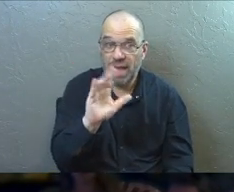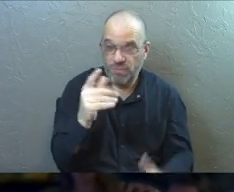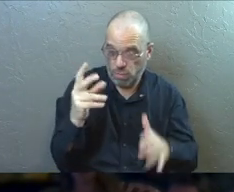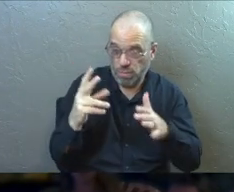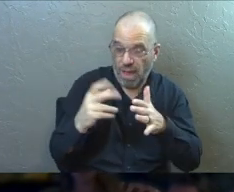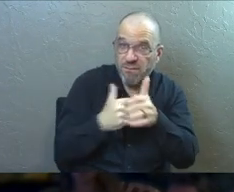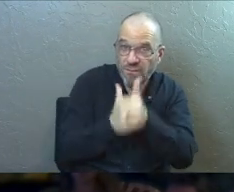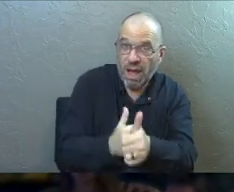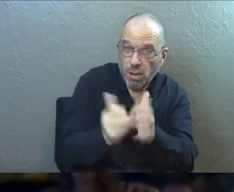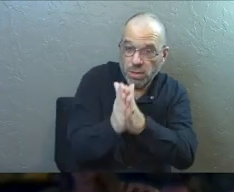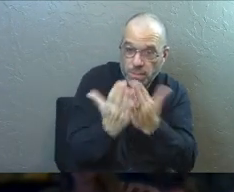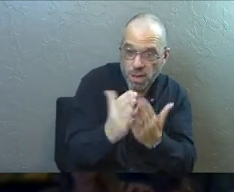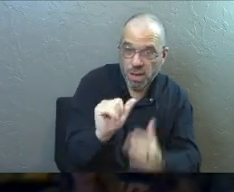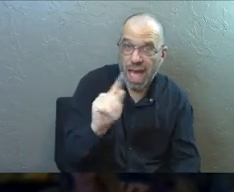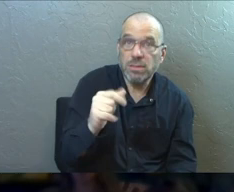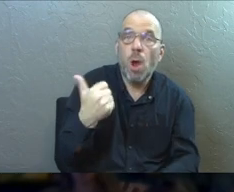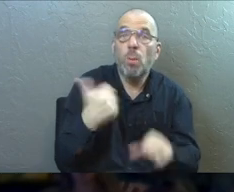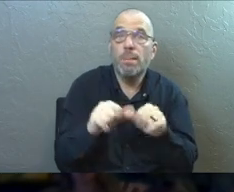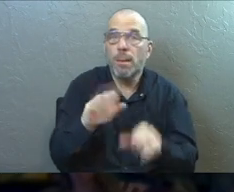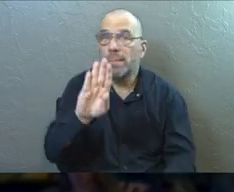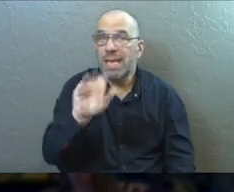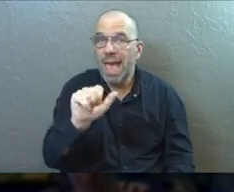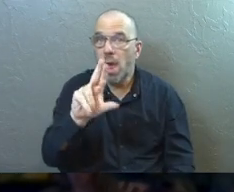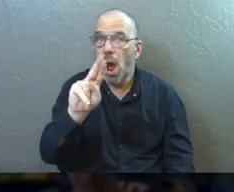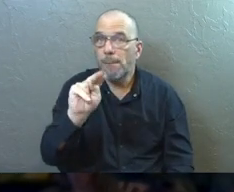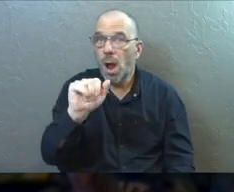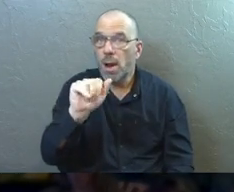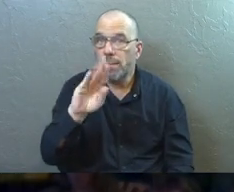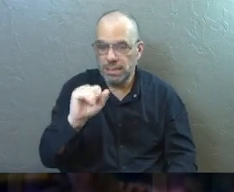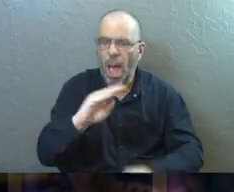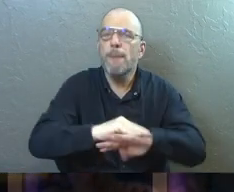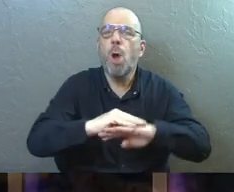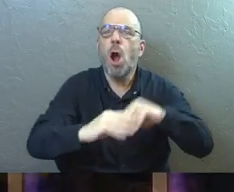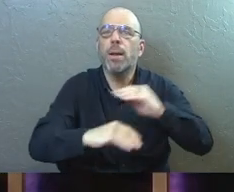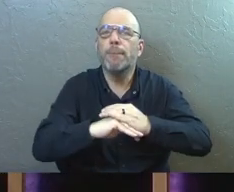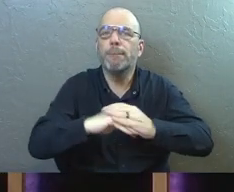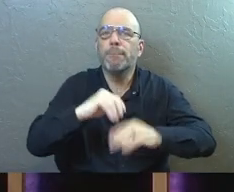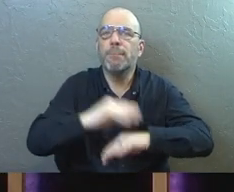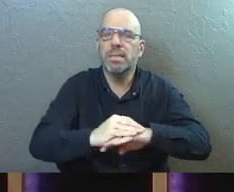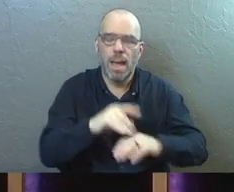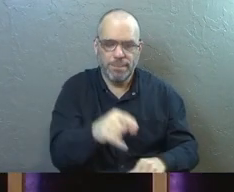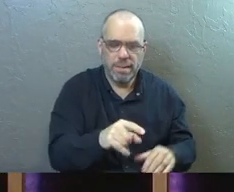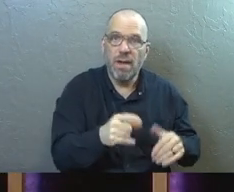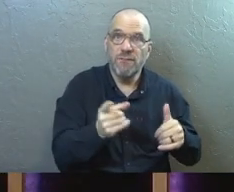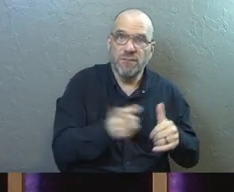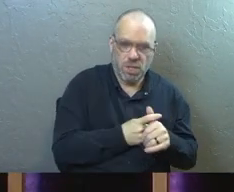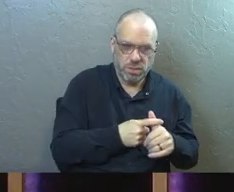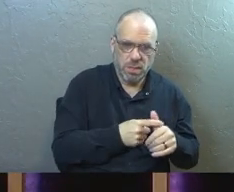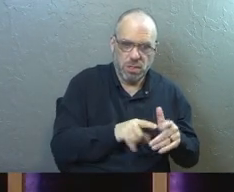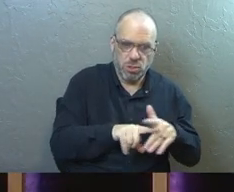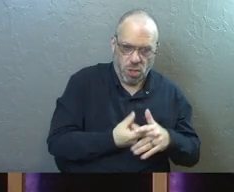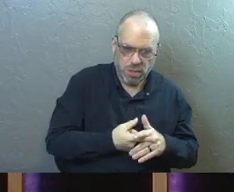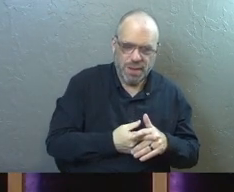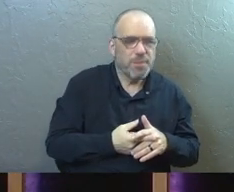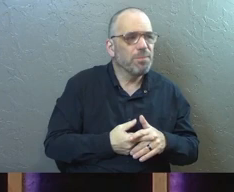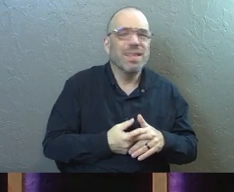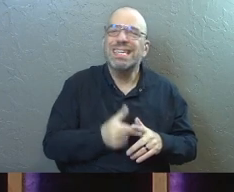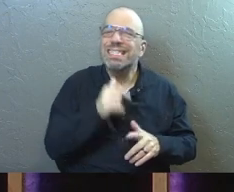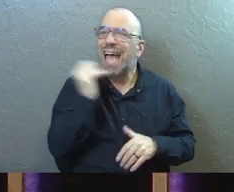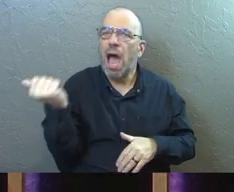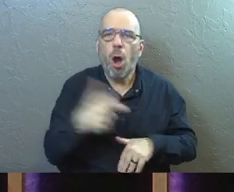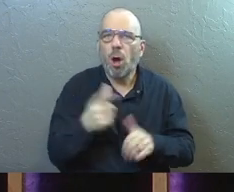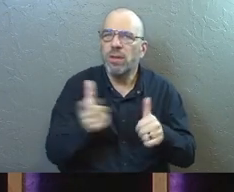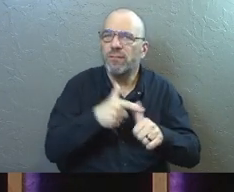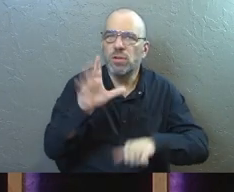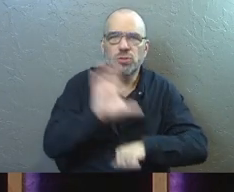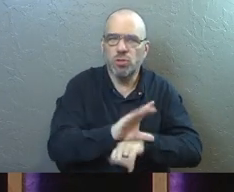this whole book, you're going to want to remember Barnabas. He's going to be a big deal later on, but he starts this way. Not everybody in the